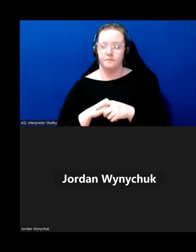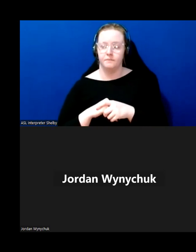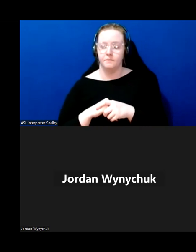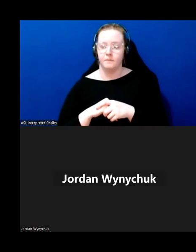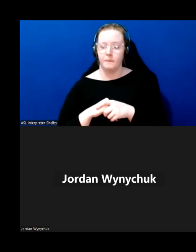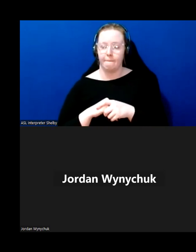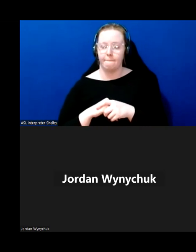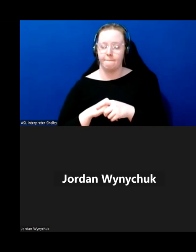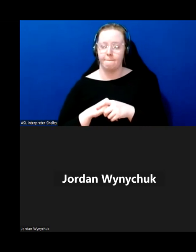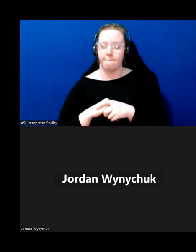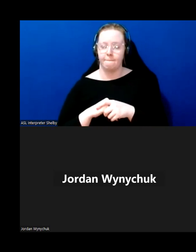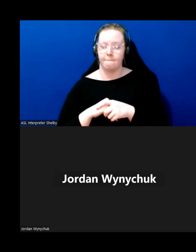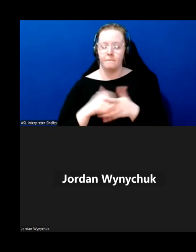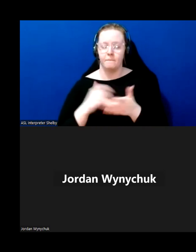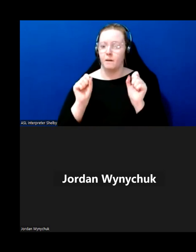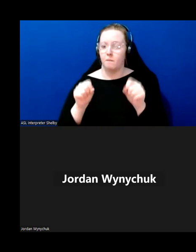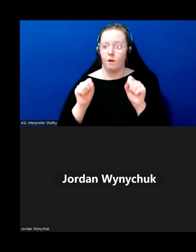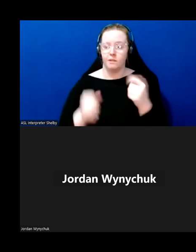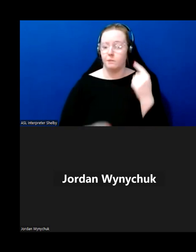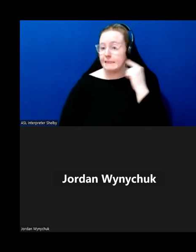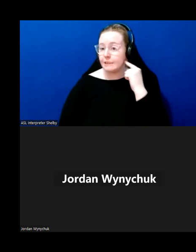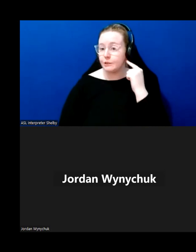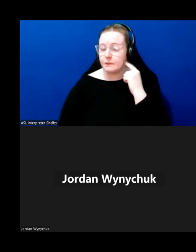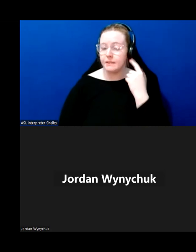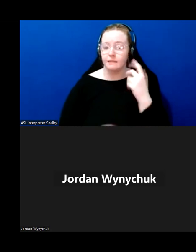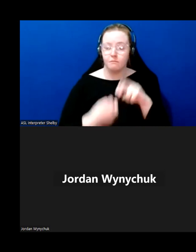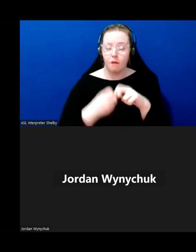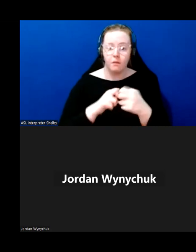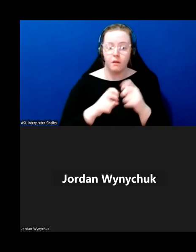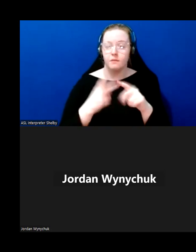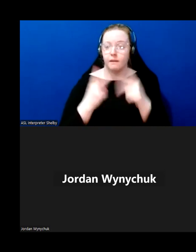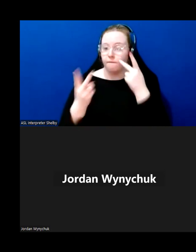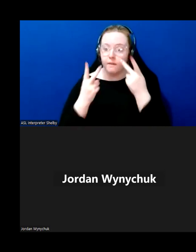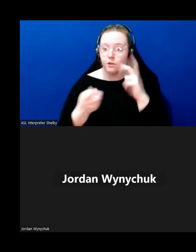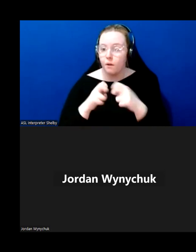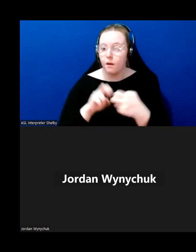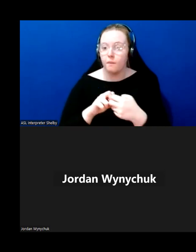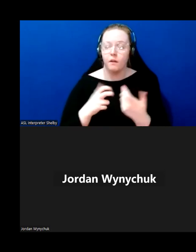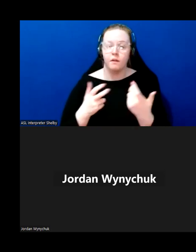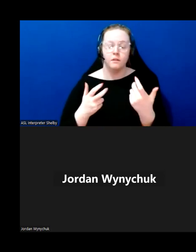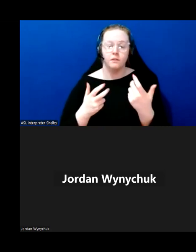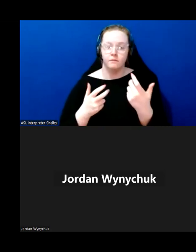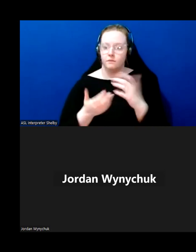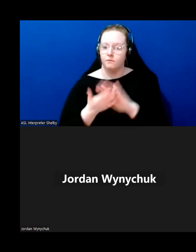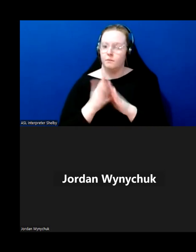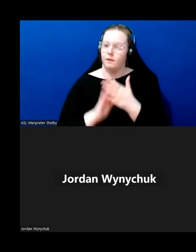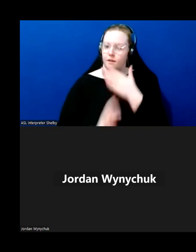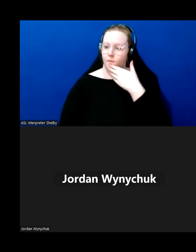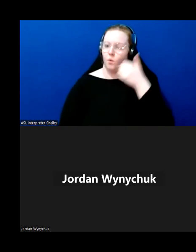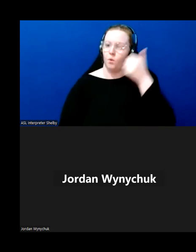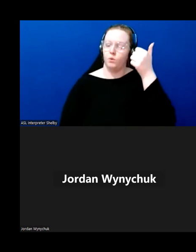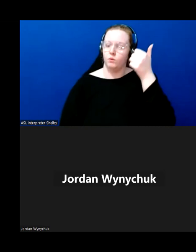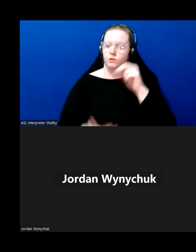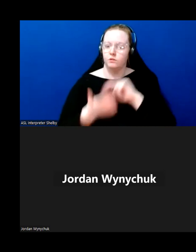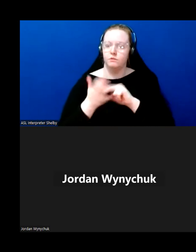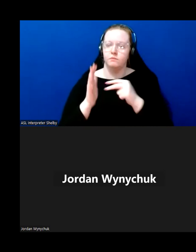um um you know your hearing uh your sight uh i know as as we get older you're at a higher